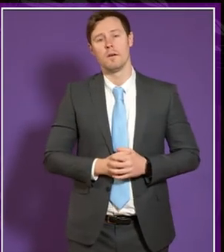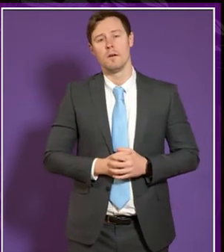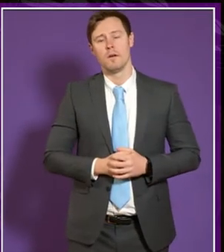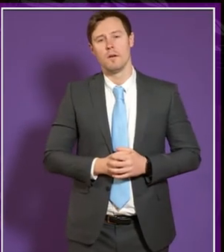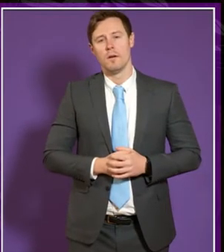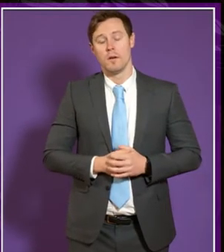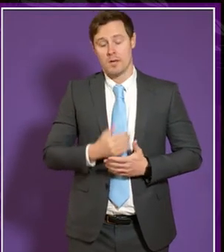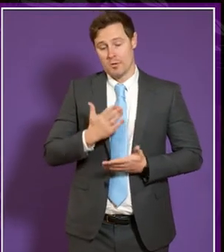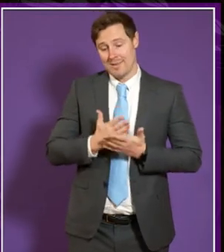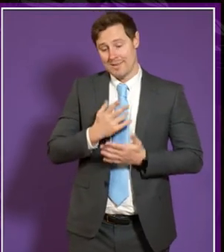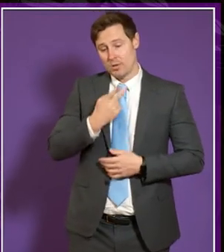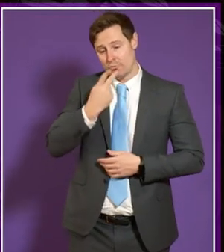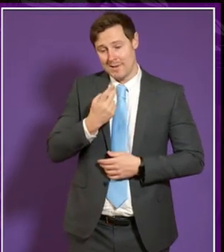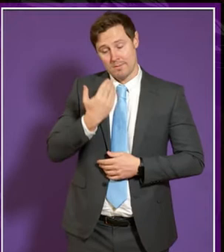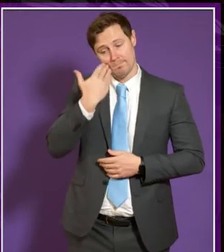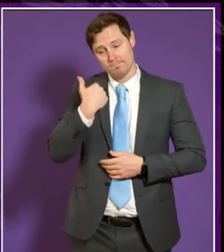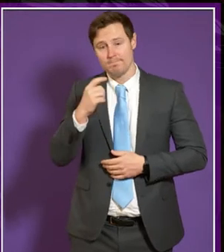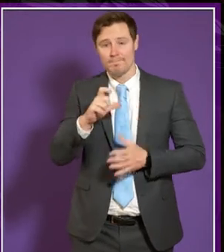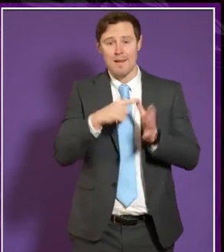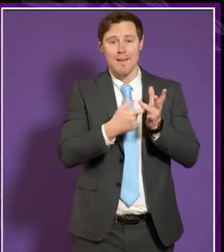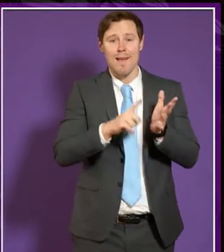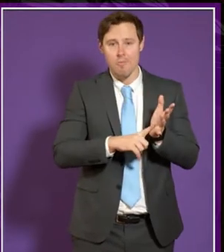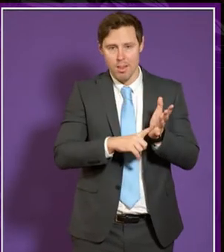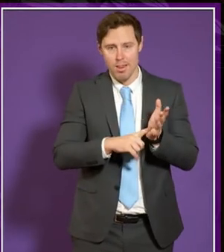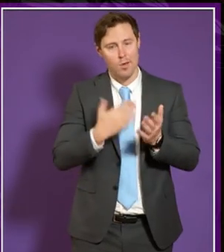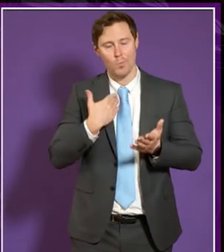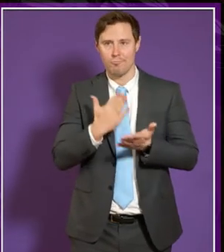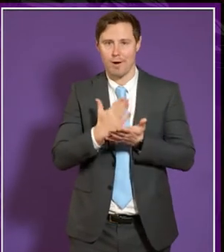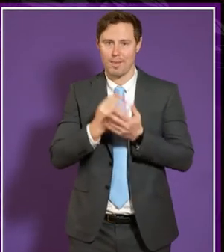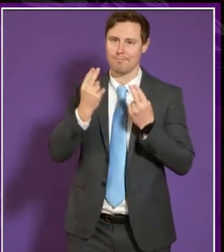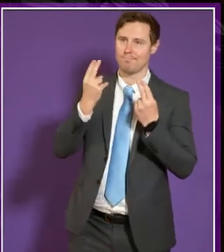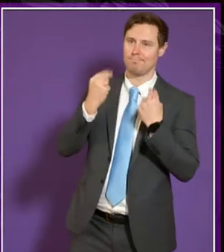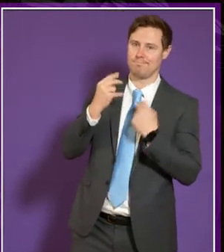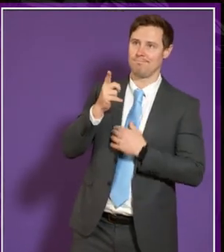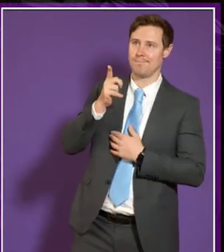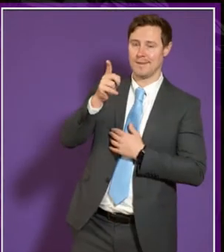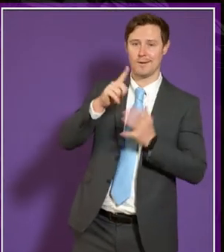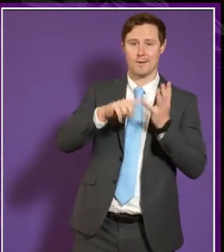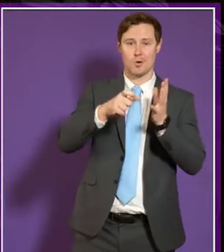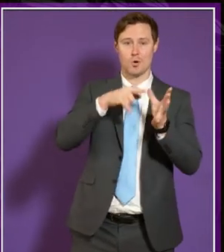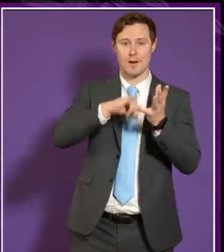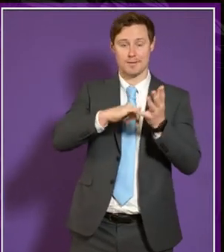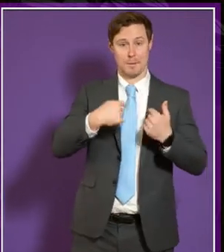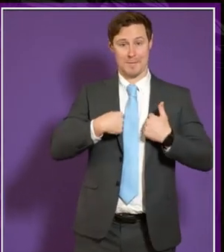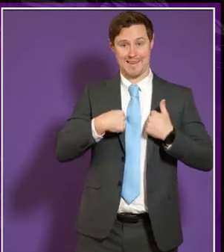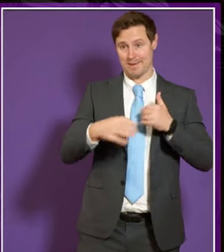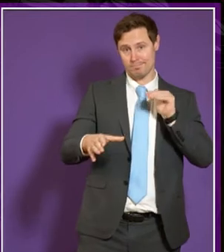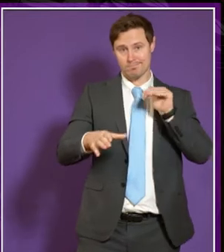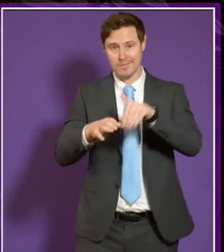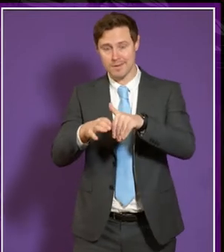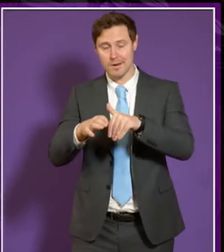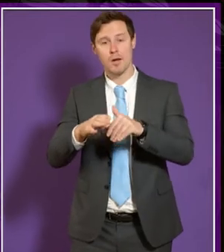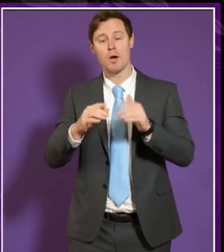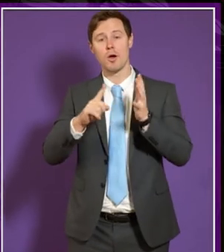to carry on with what Carol was saying, we are at the mercy of UCAS. I sit on the UCAS undergraduate advisory group.